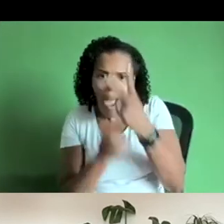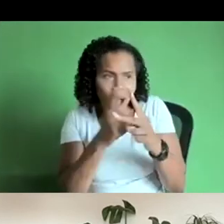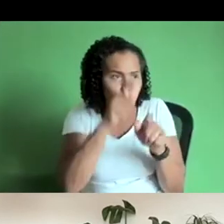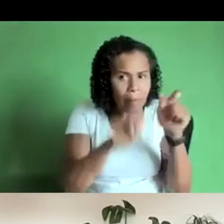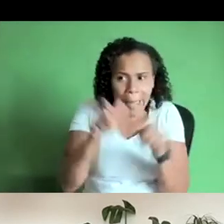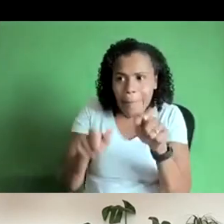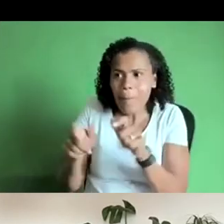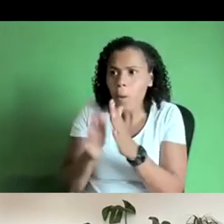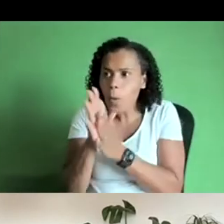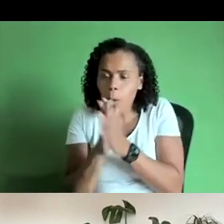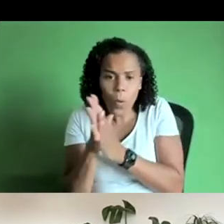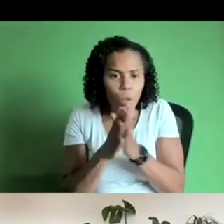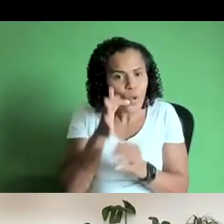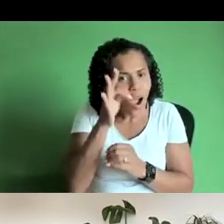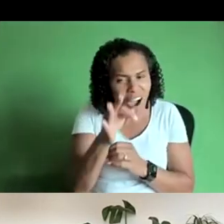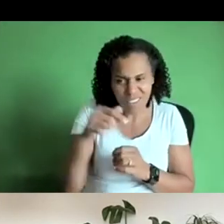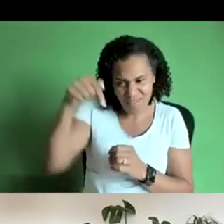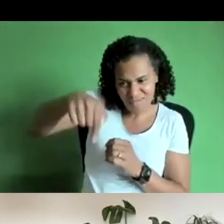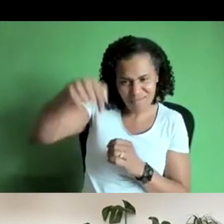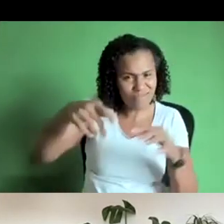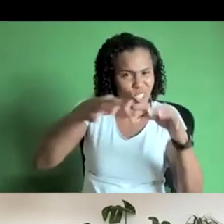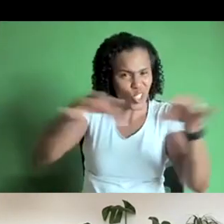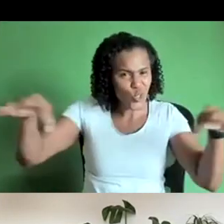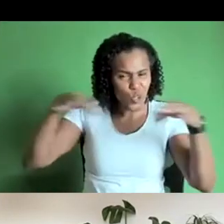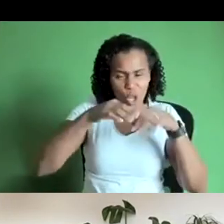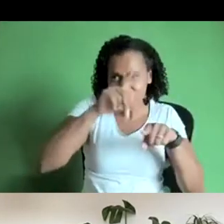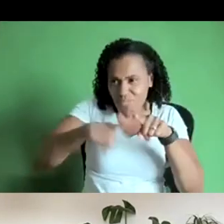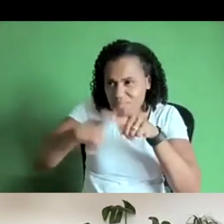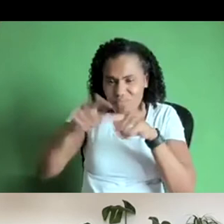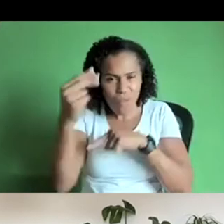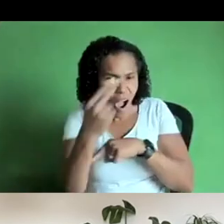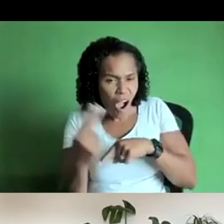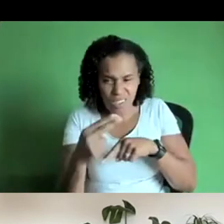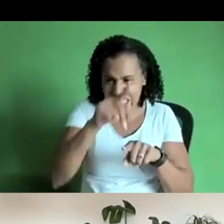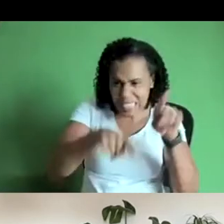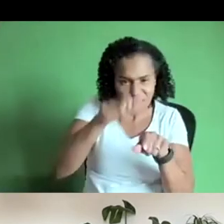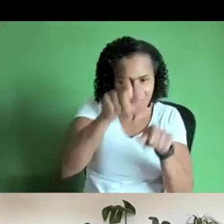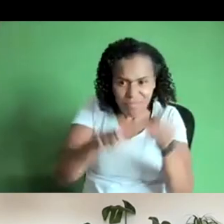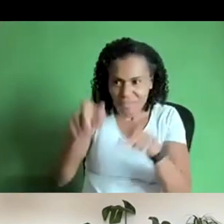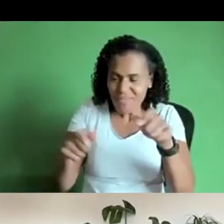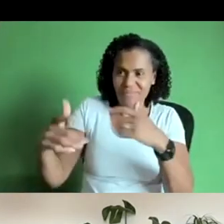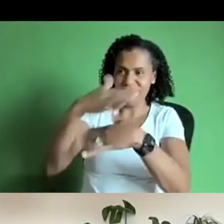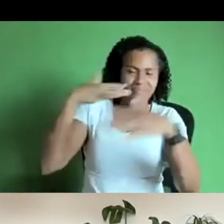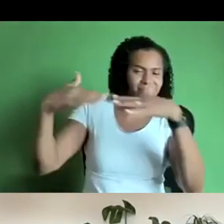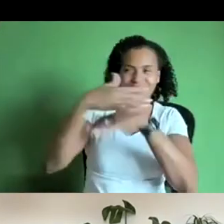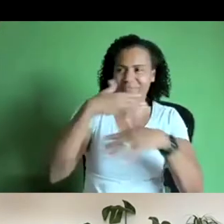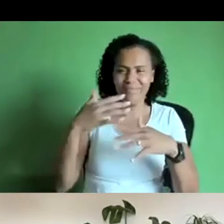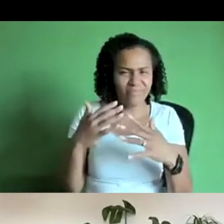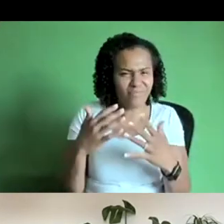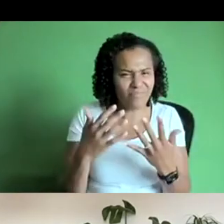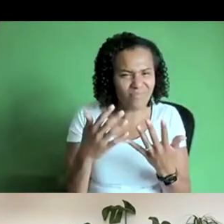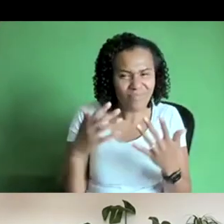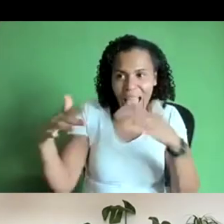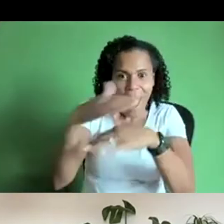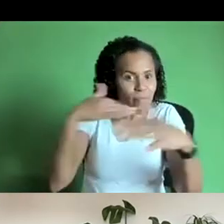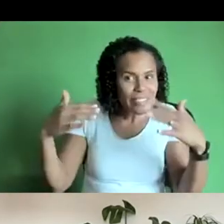what what's the kind of atmosphere of the studio what does that give you as a as an artist a practitioner um i suppose it helps because